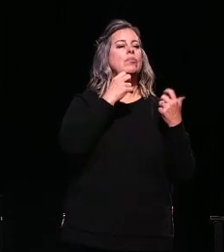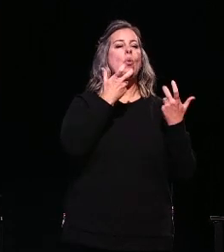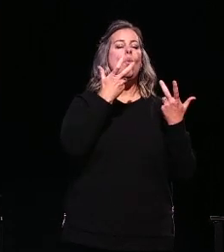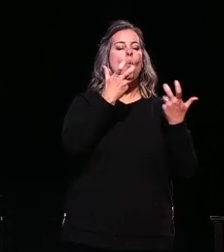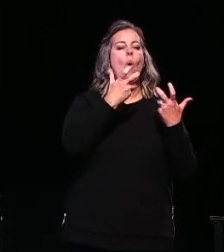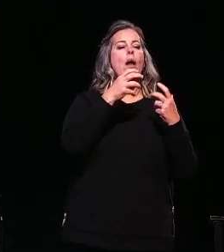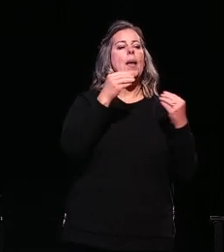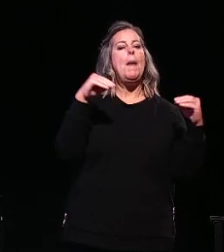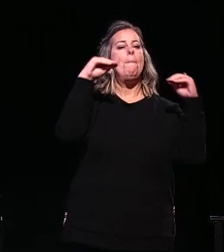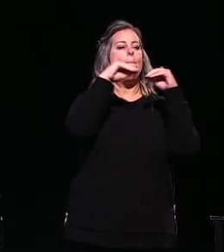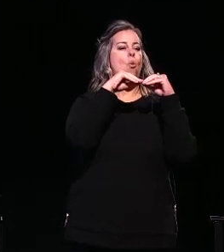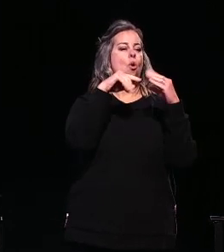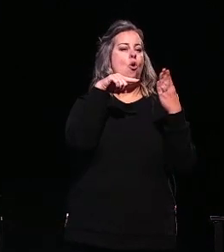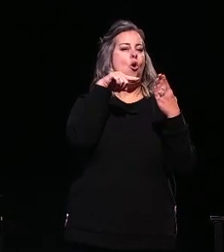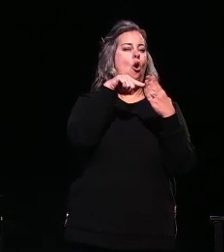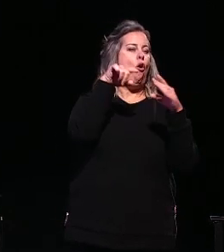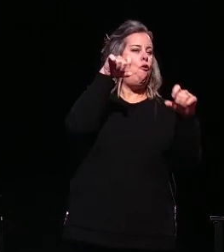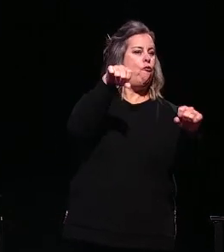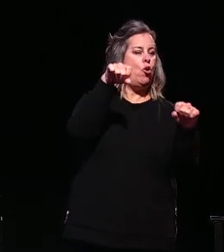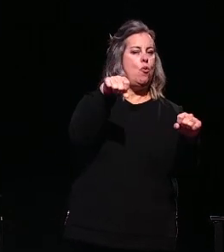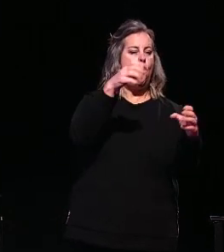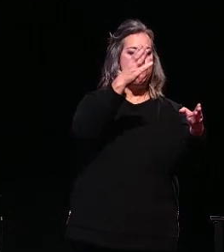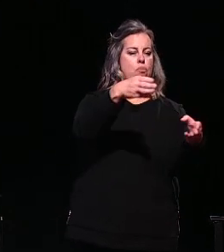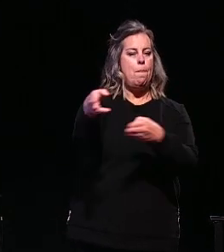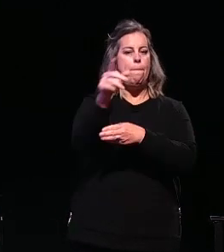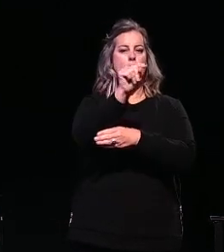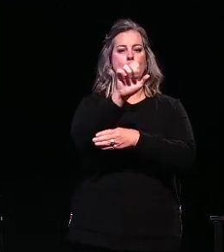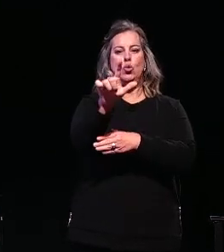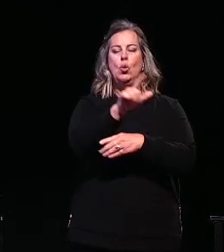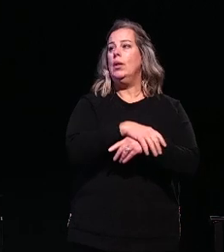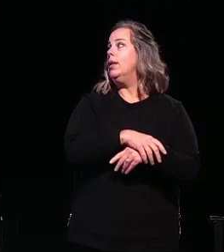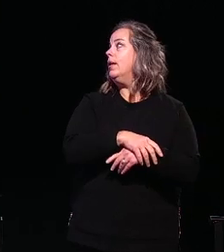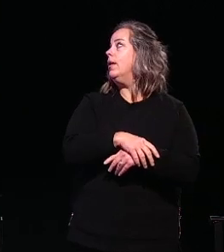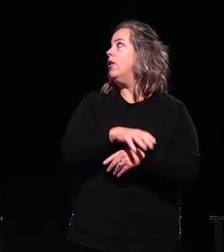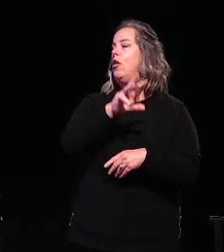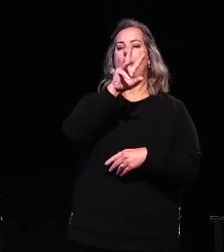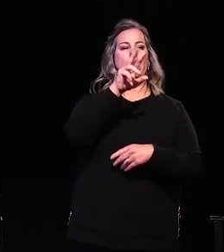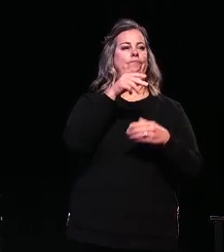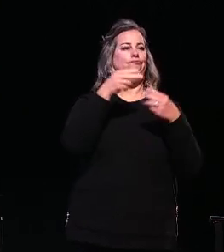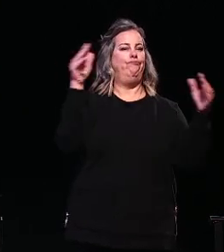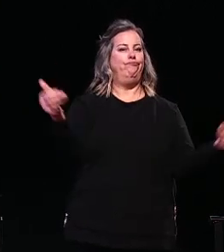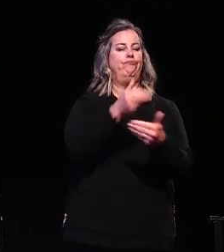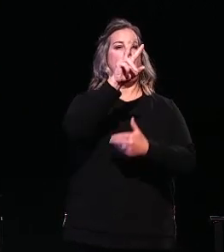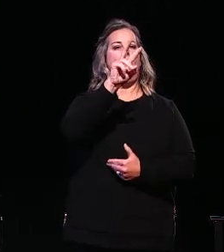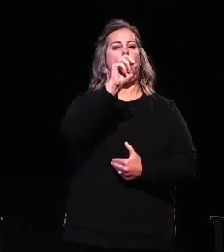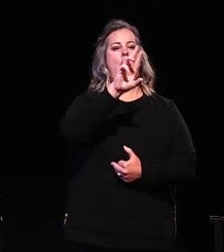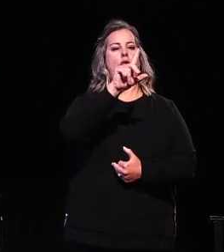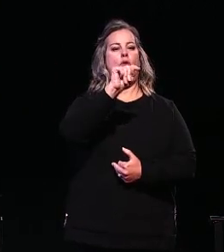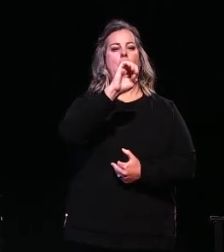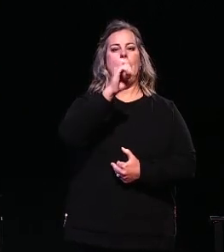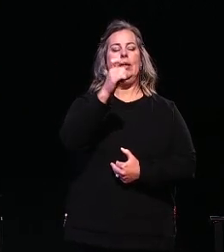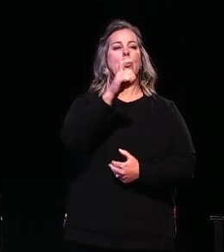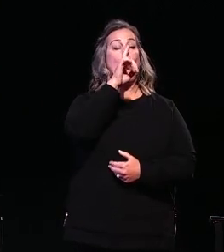seeking a more affordable and effective prep tool. That's where the Vortex comes in. The Vortex has a few simple